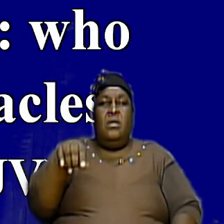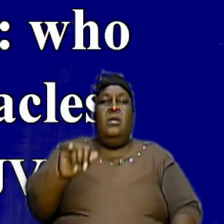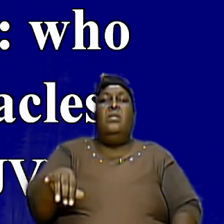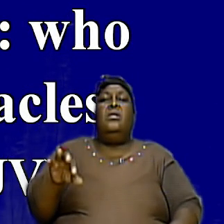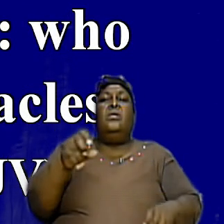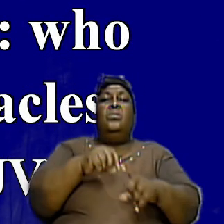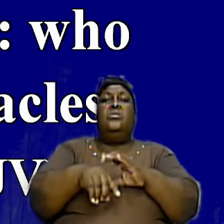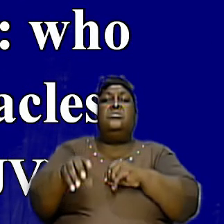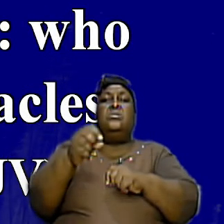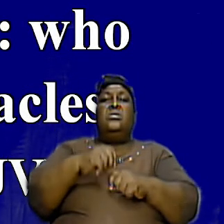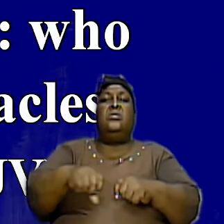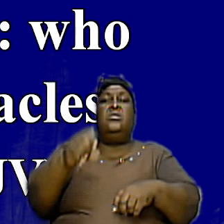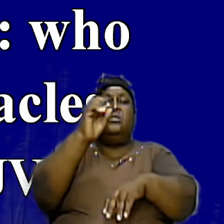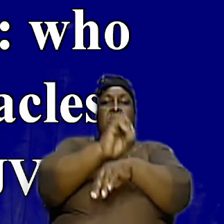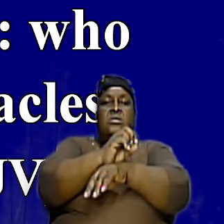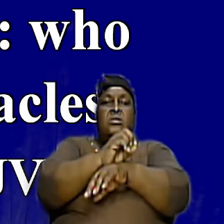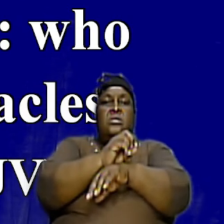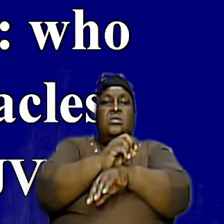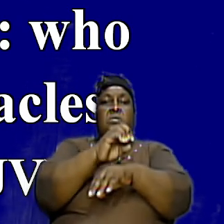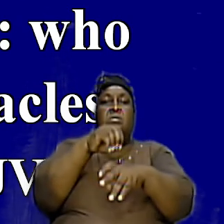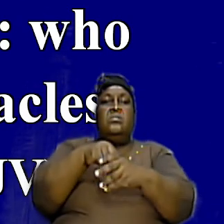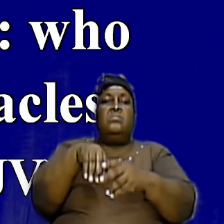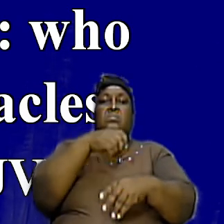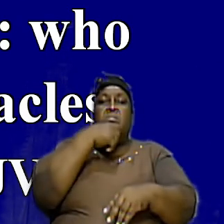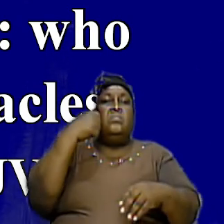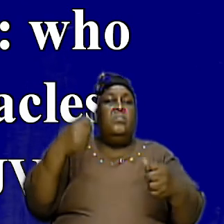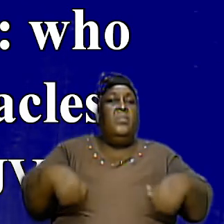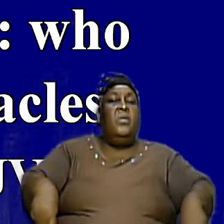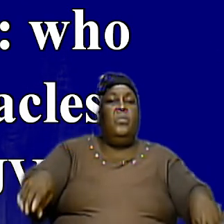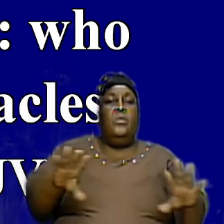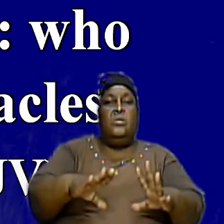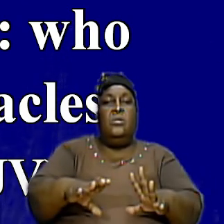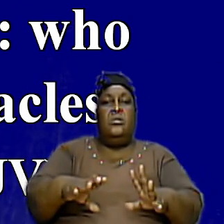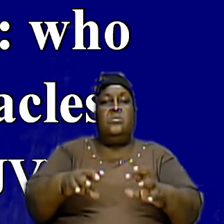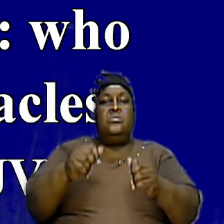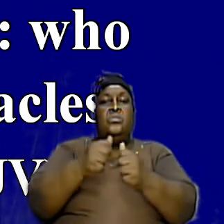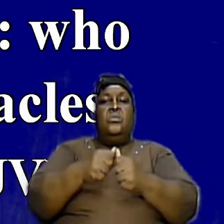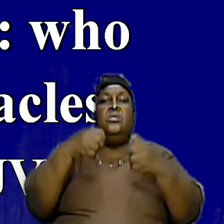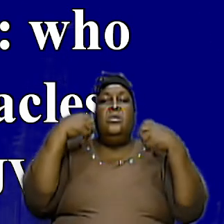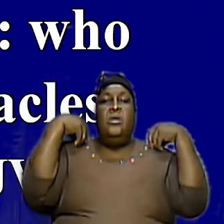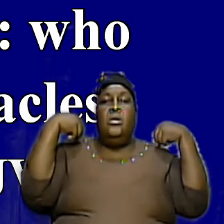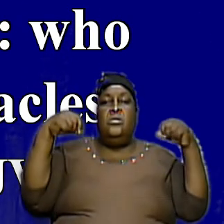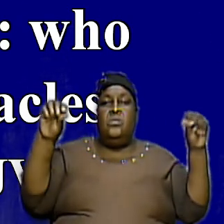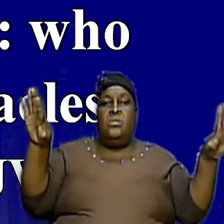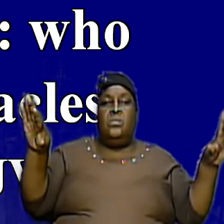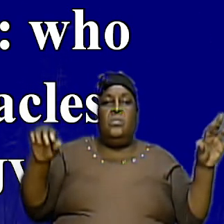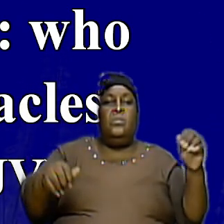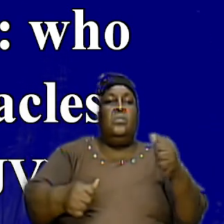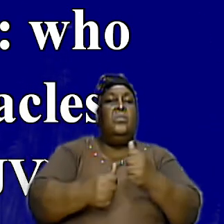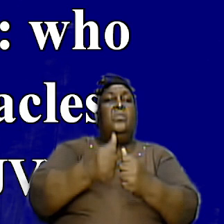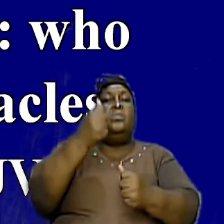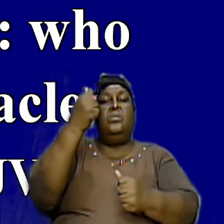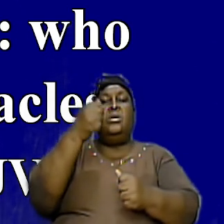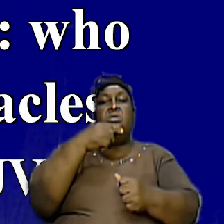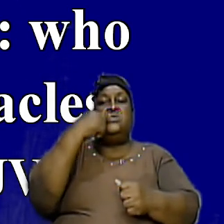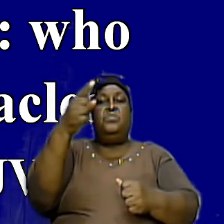that was in the church in the wilderness